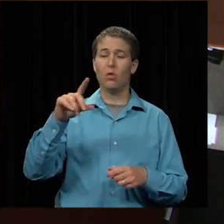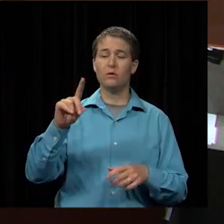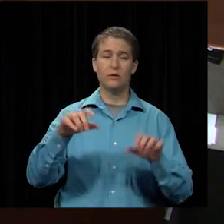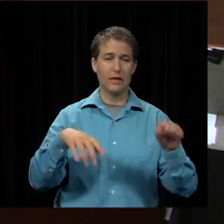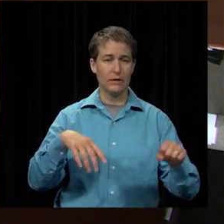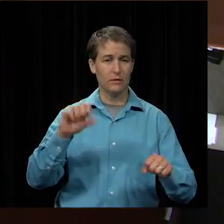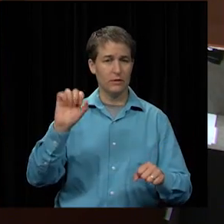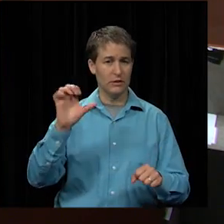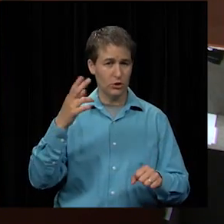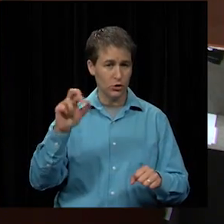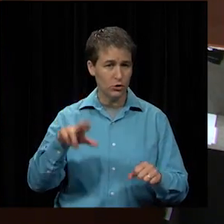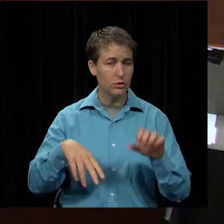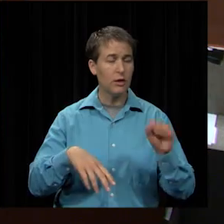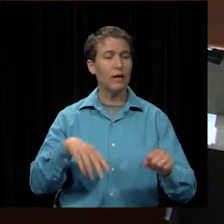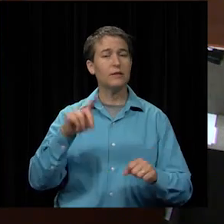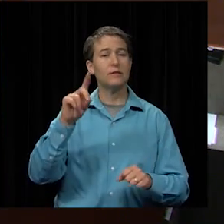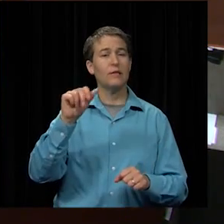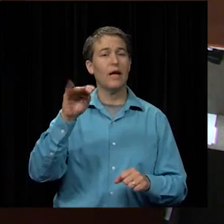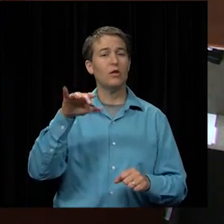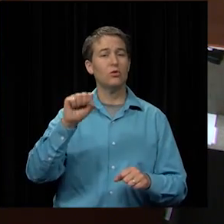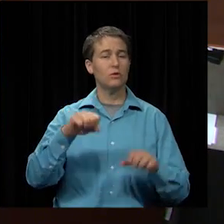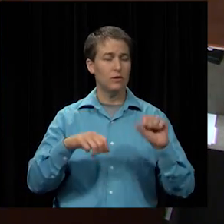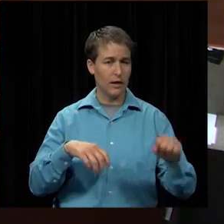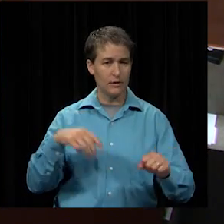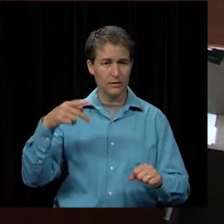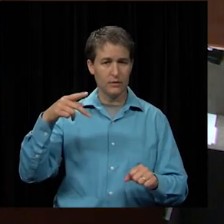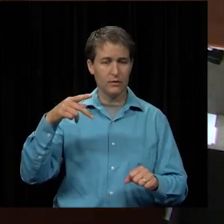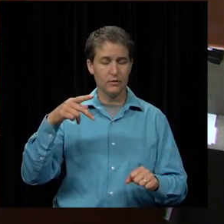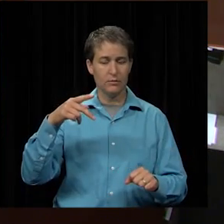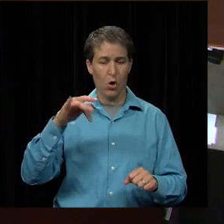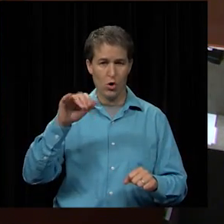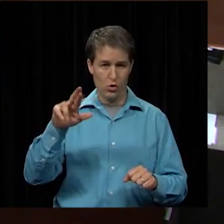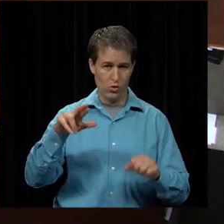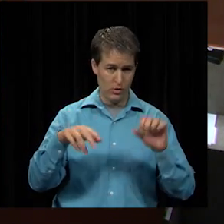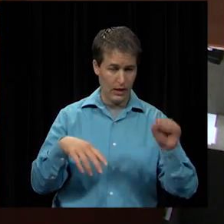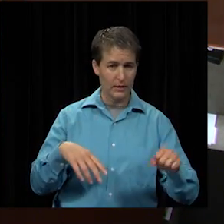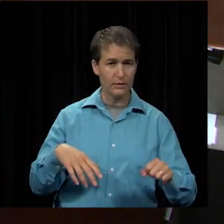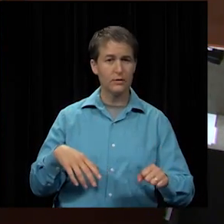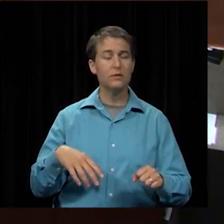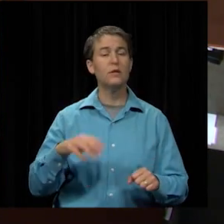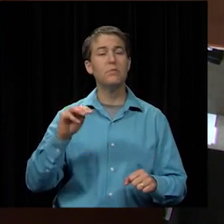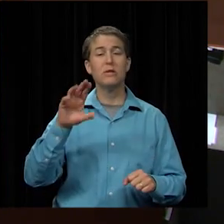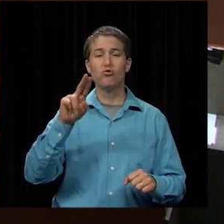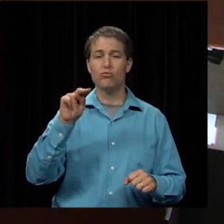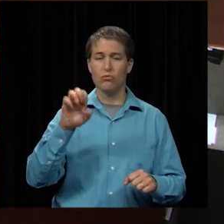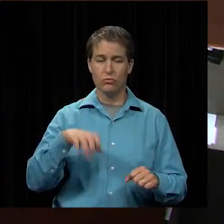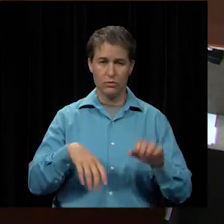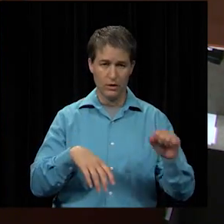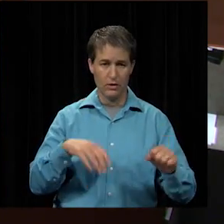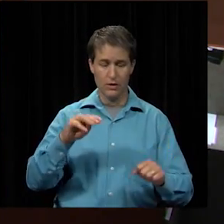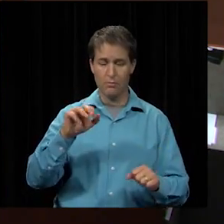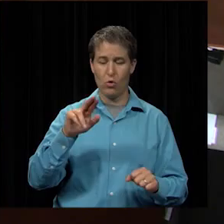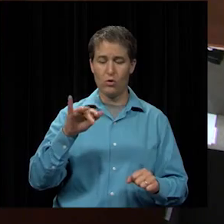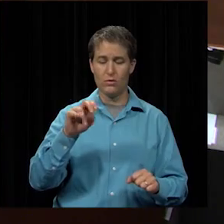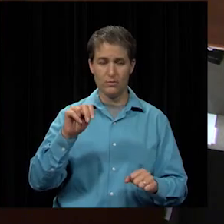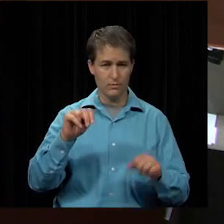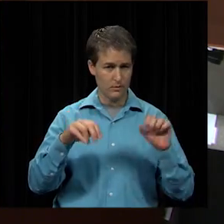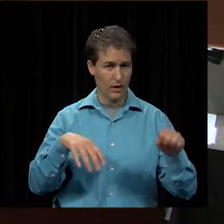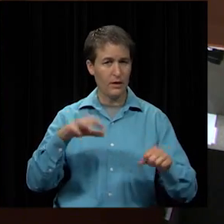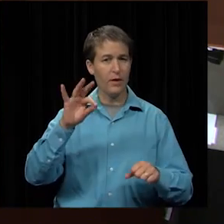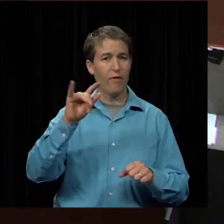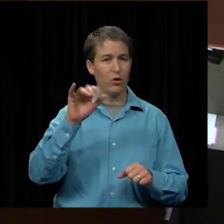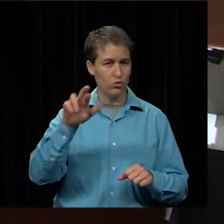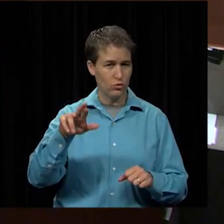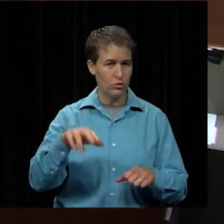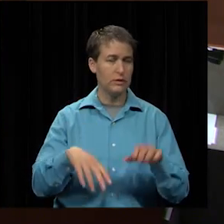mr sheer yes dr daniels yes mr parker yes mr mccune yes mrs martin yes mrs felter